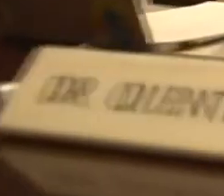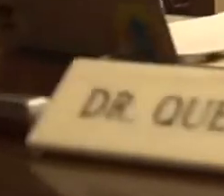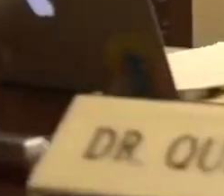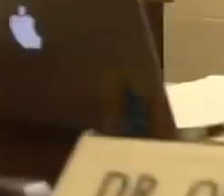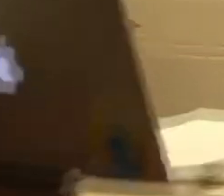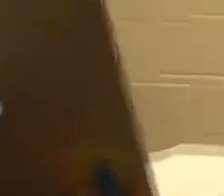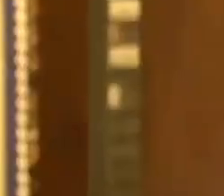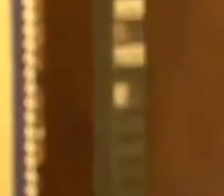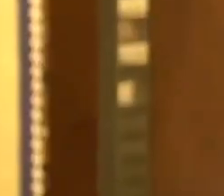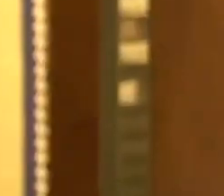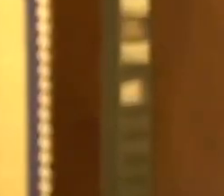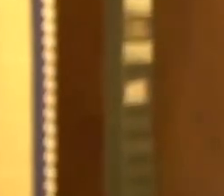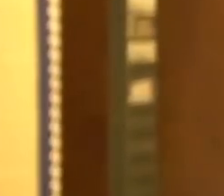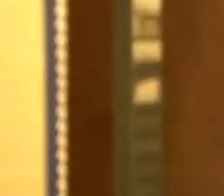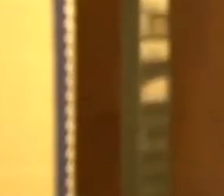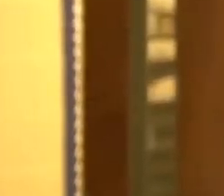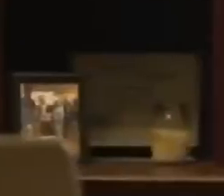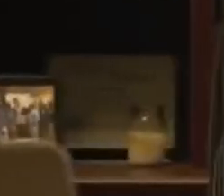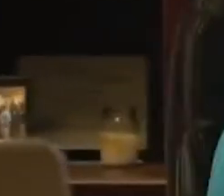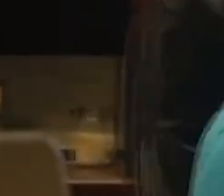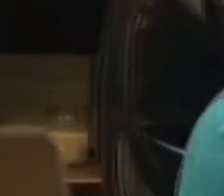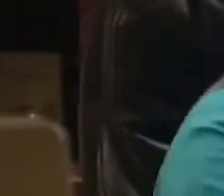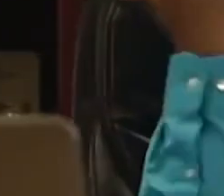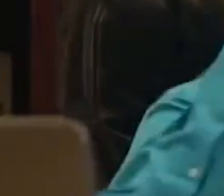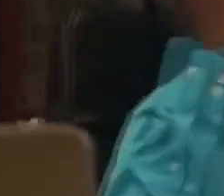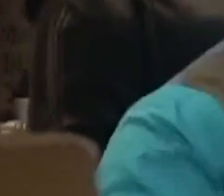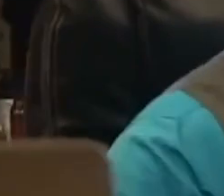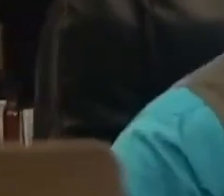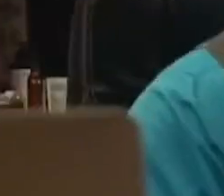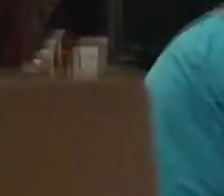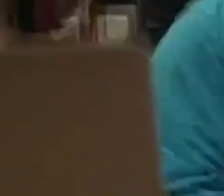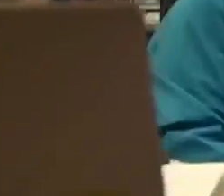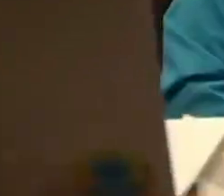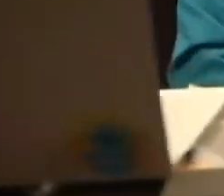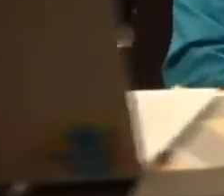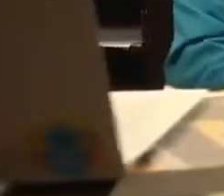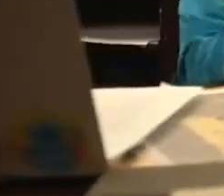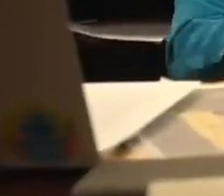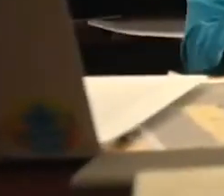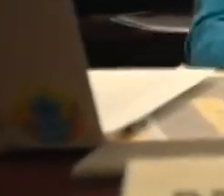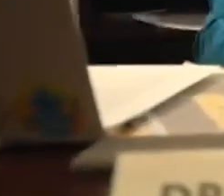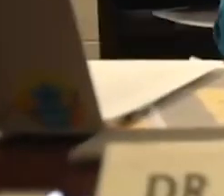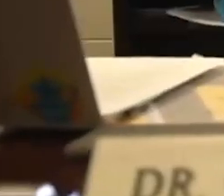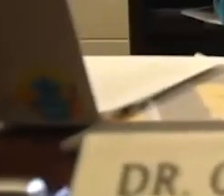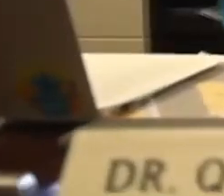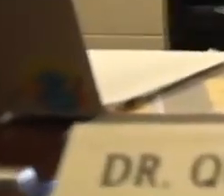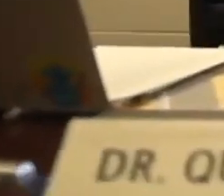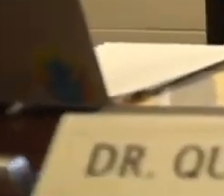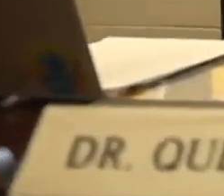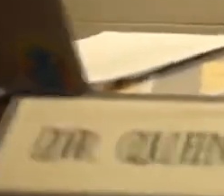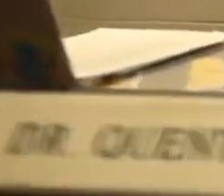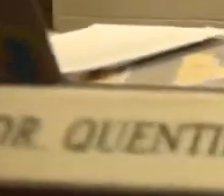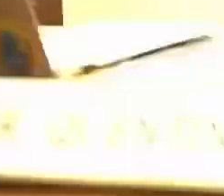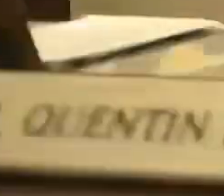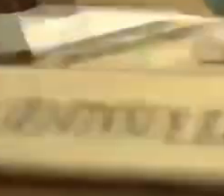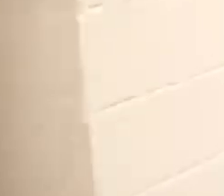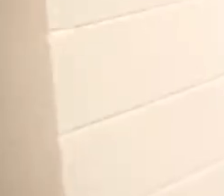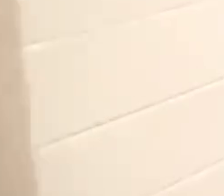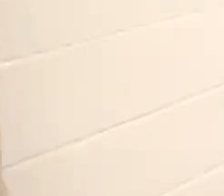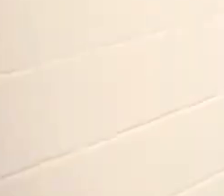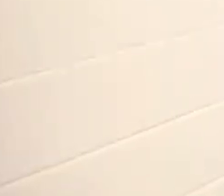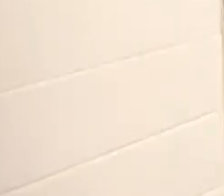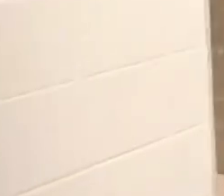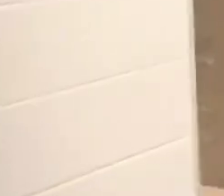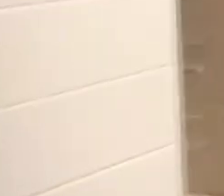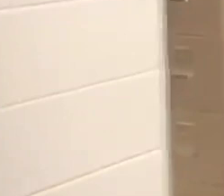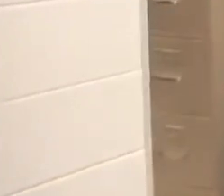cdc lysol can't be found i've looked all around this town i've had no luck and these are the things you can't touch